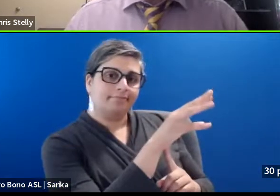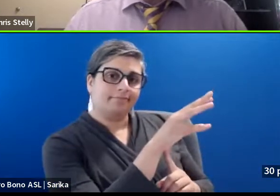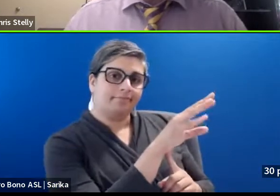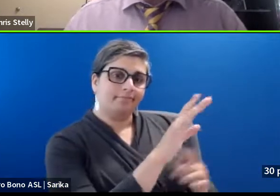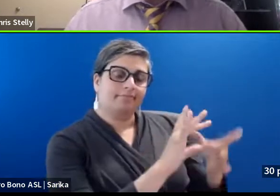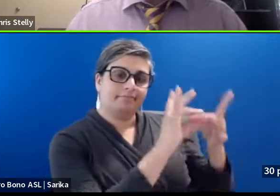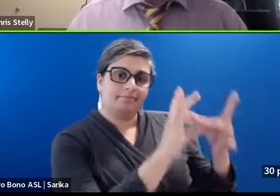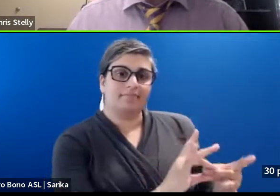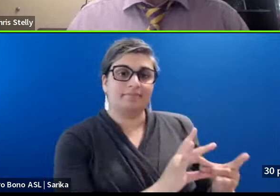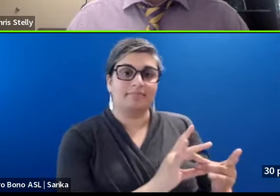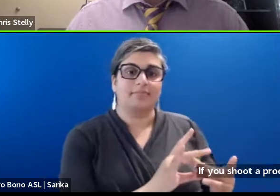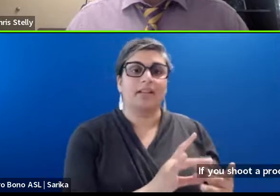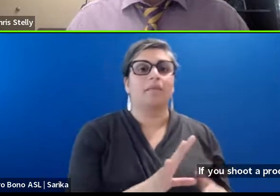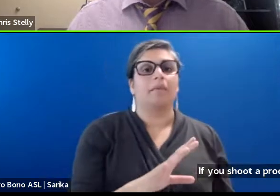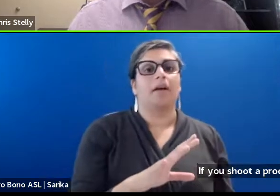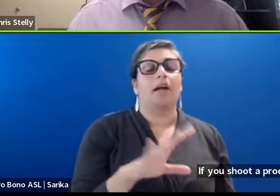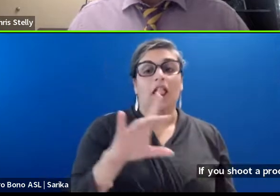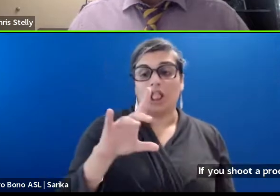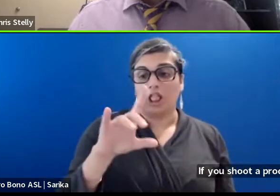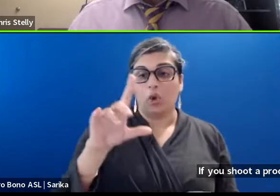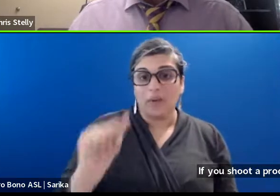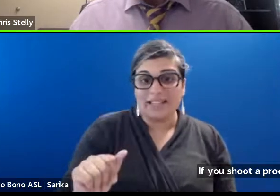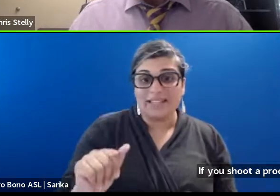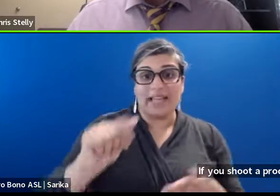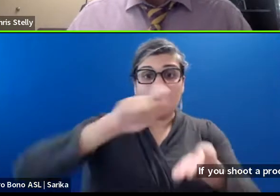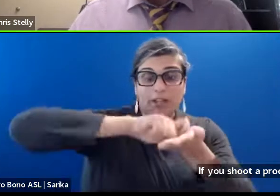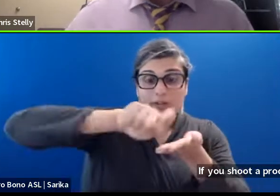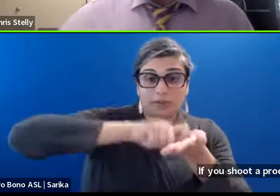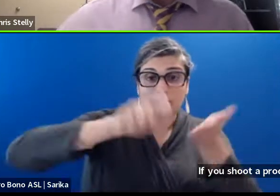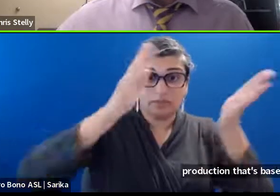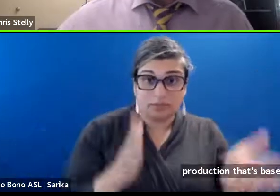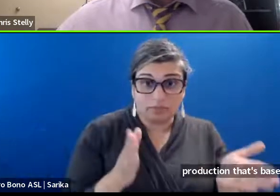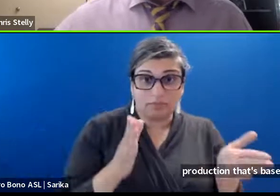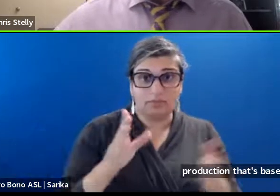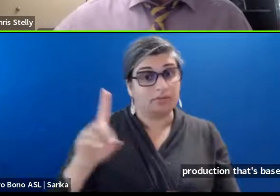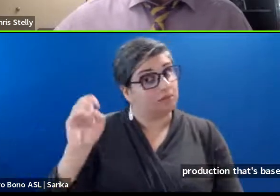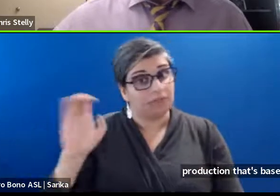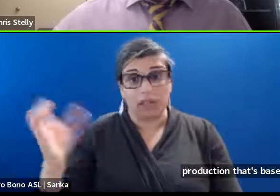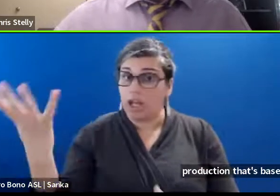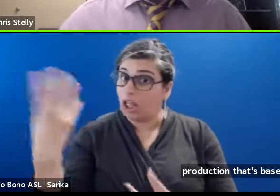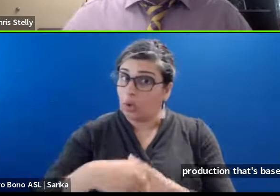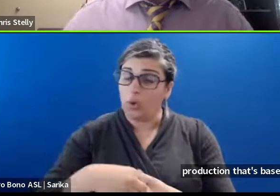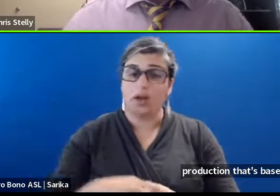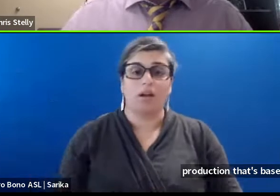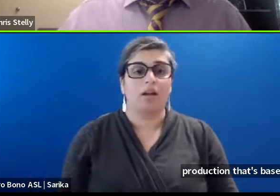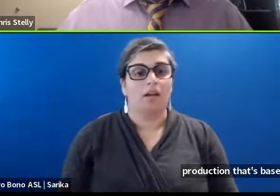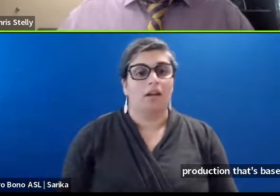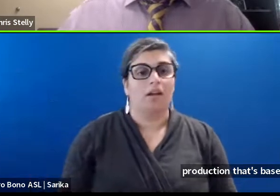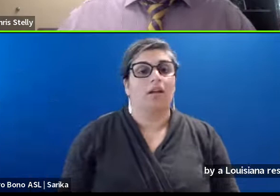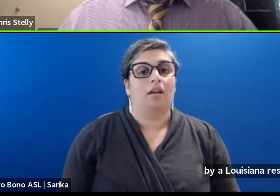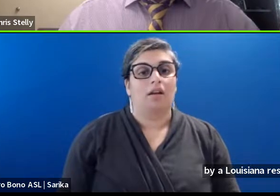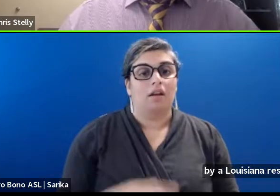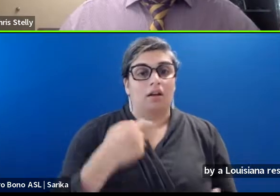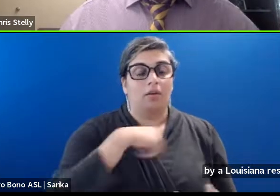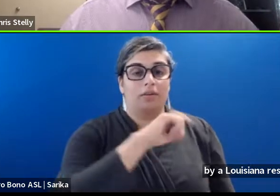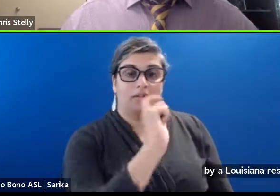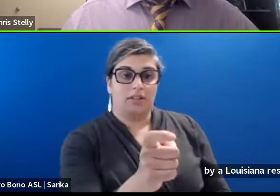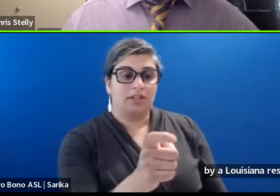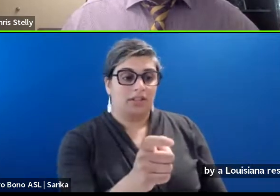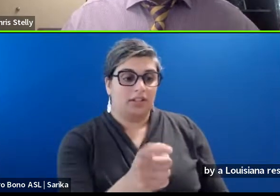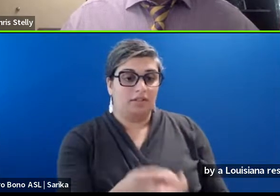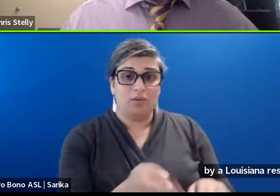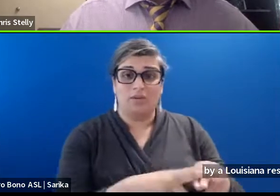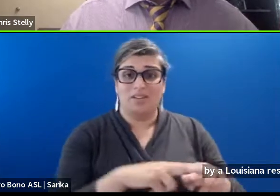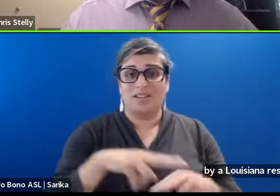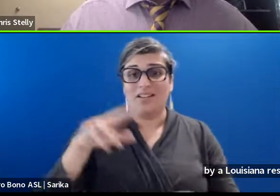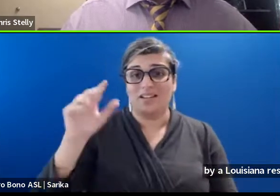on a screenplay. Created by a Louisiana resident. Documentaries included. We not only. Give you an additional. 10